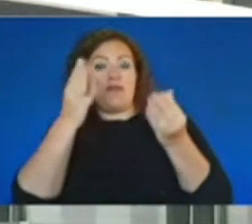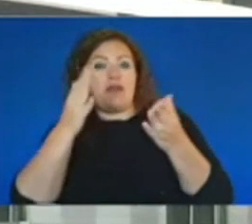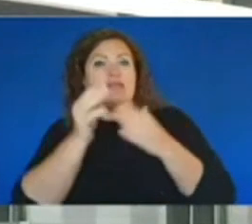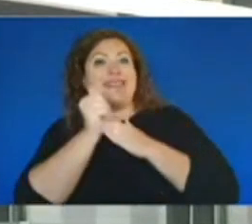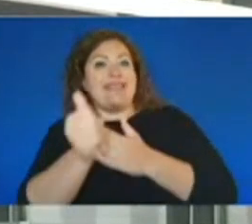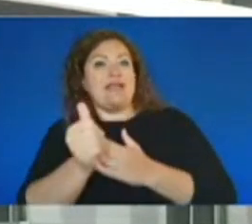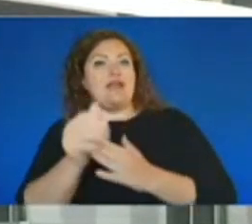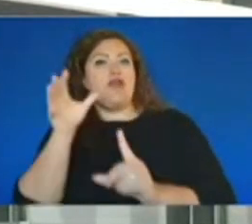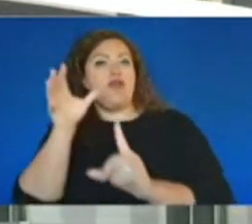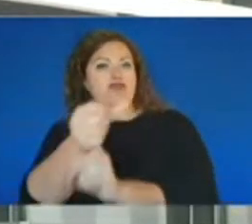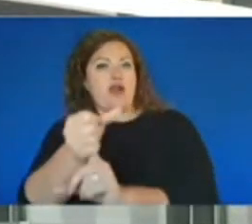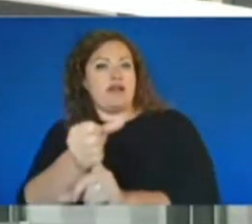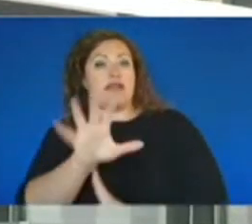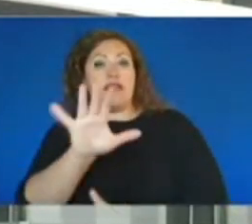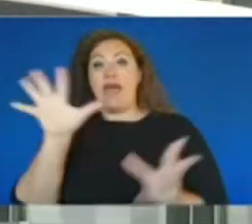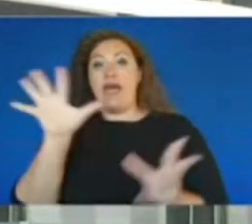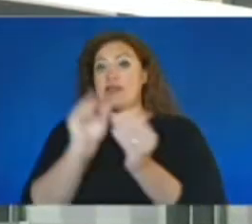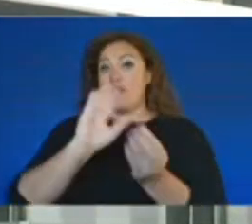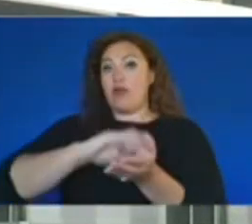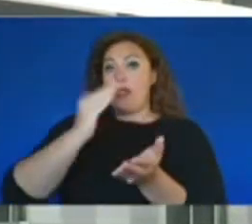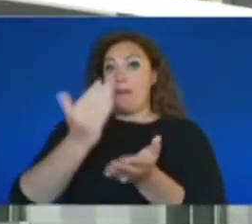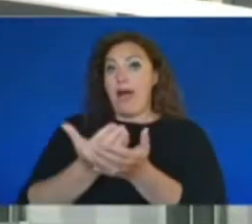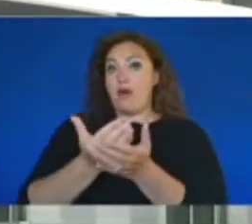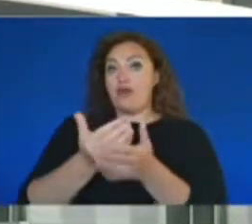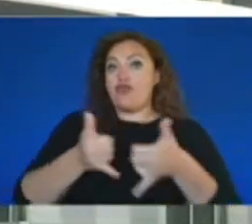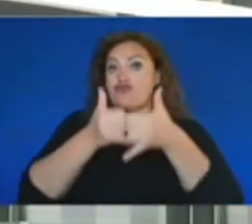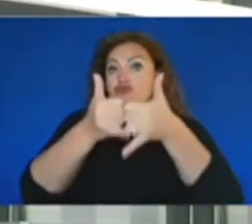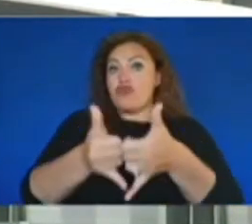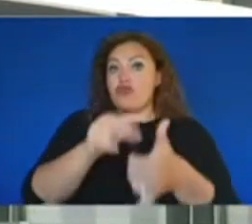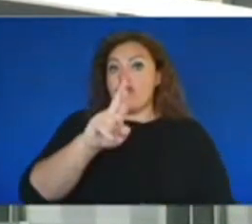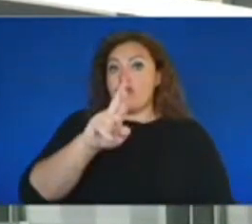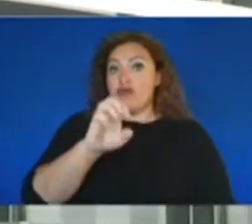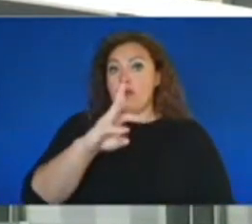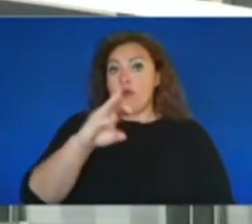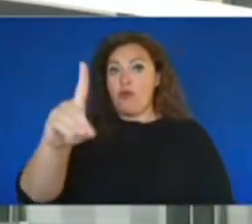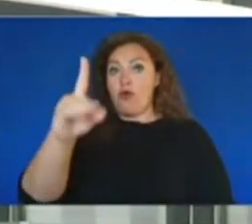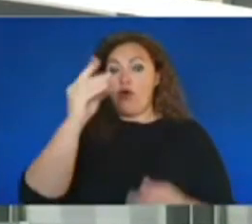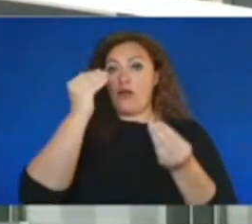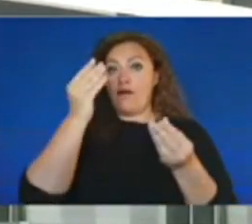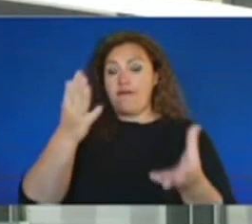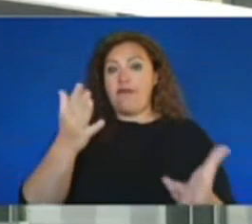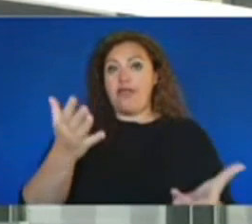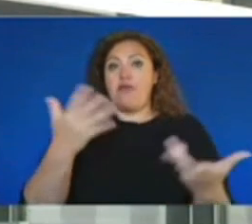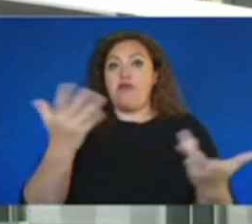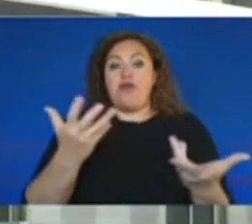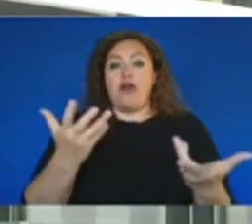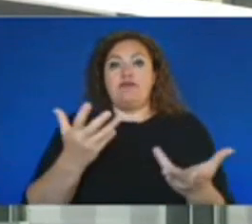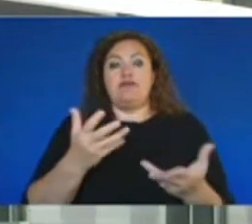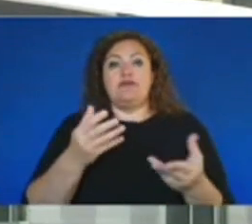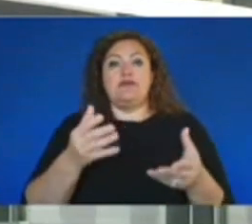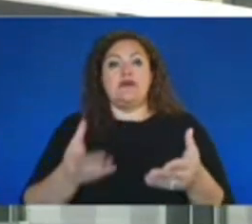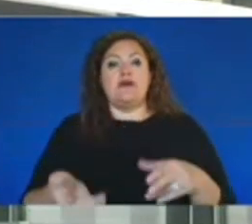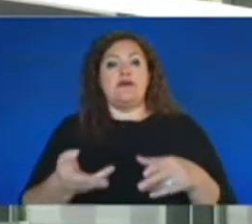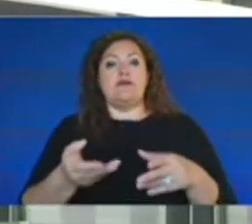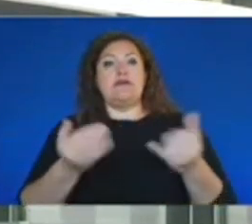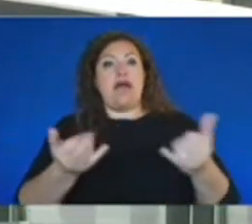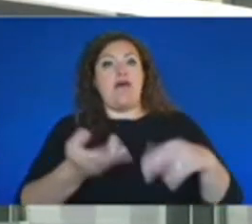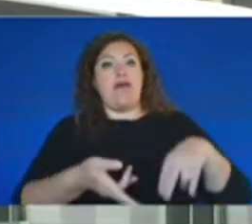This brings our total amount of reward available for information leading to an arrest for an award up to $47